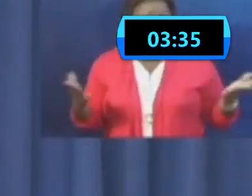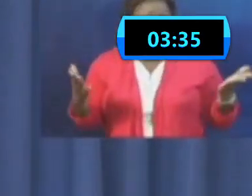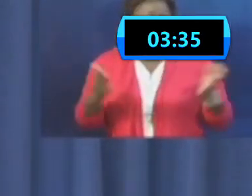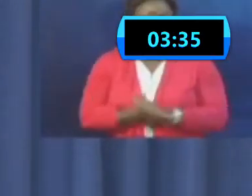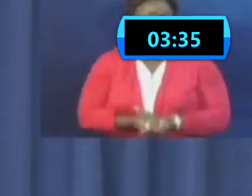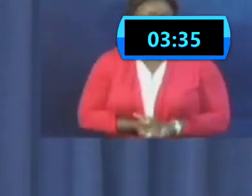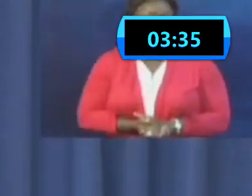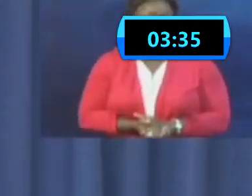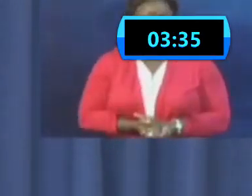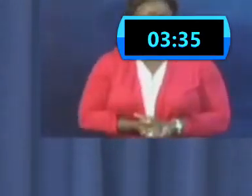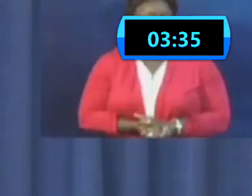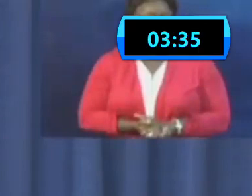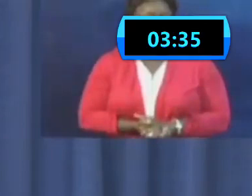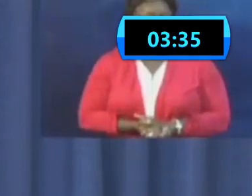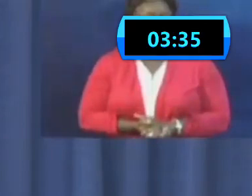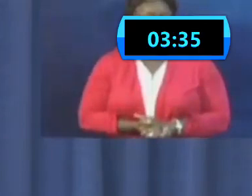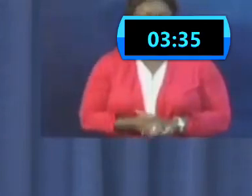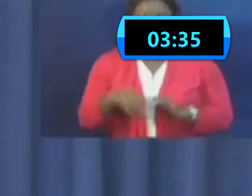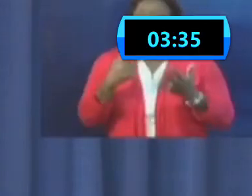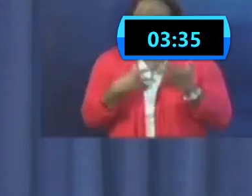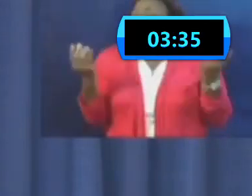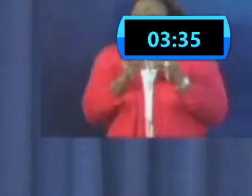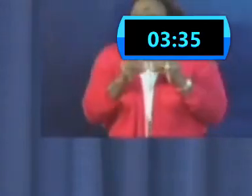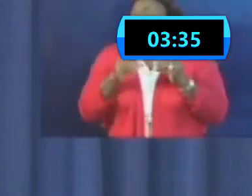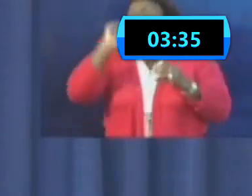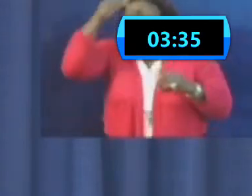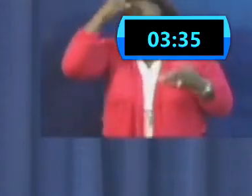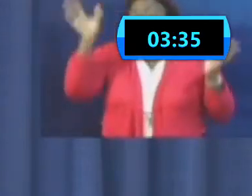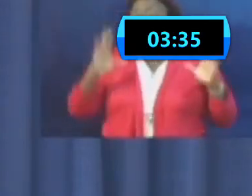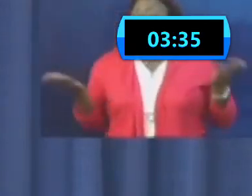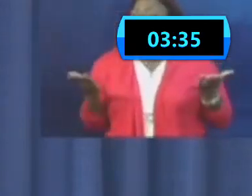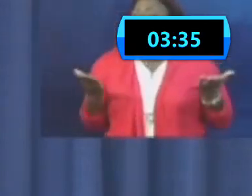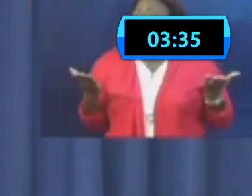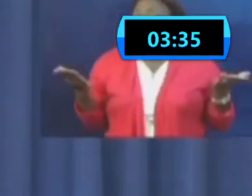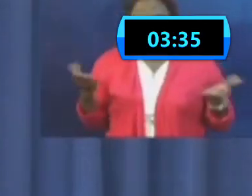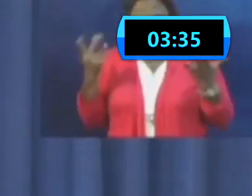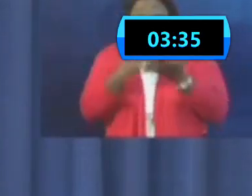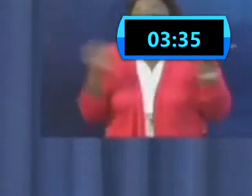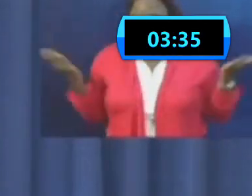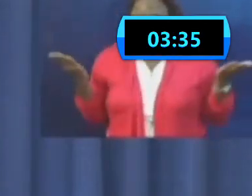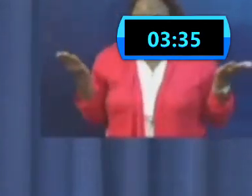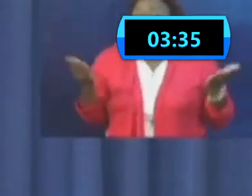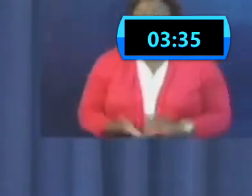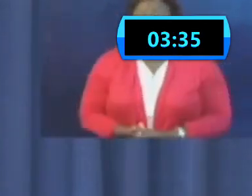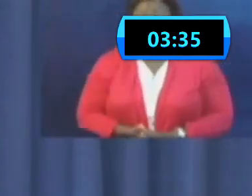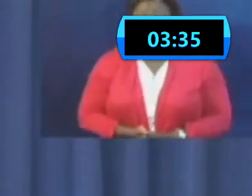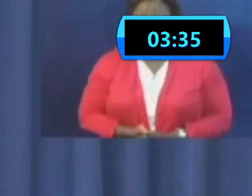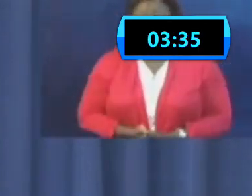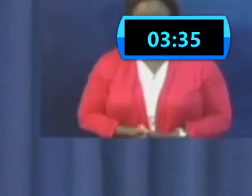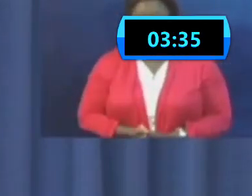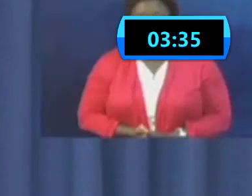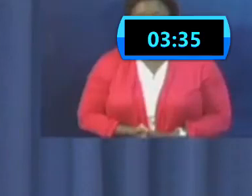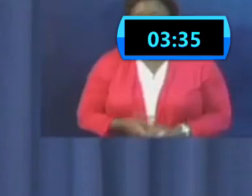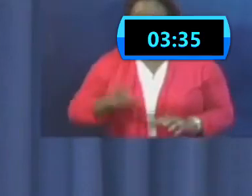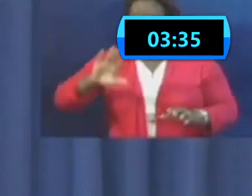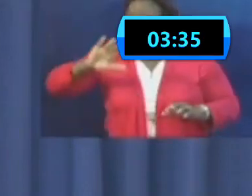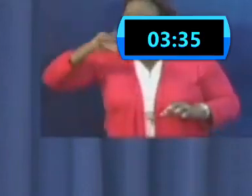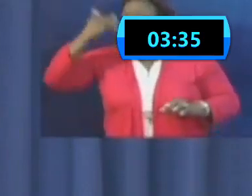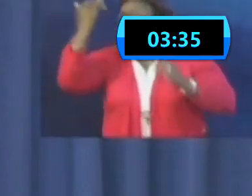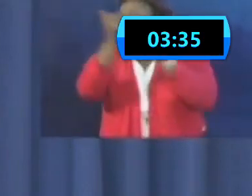You know, what more can we do? You know, there are other societies